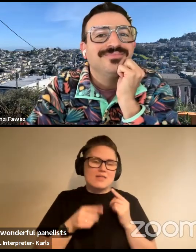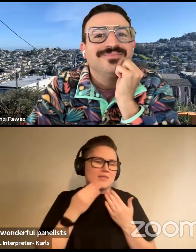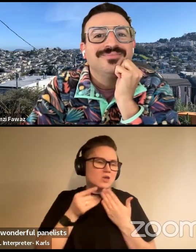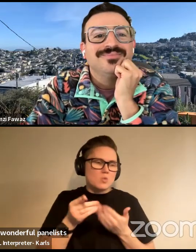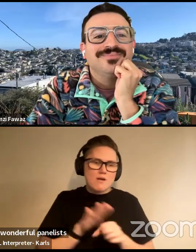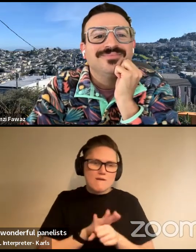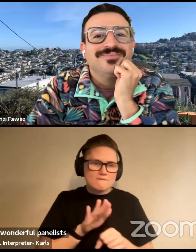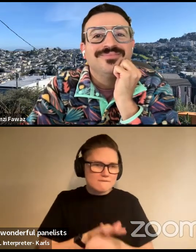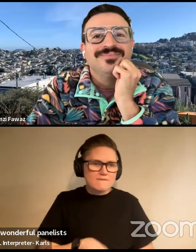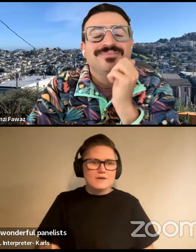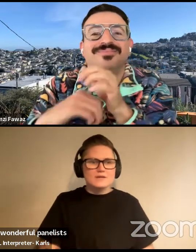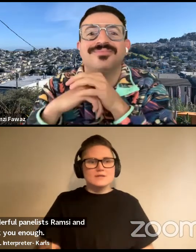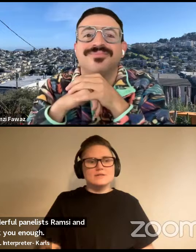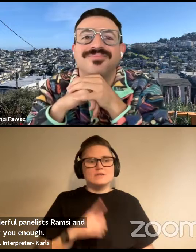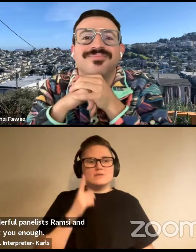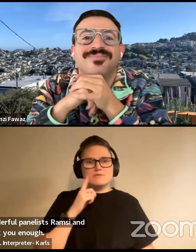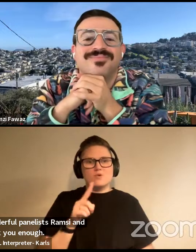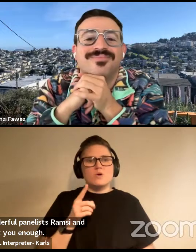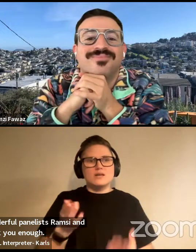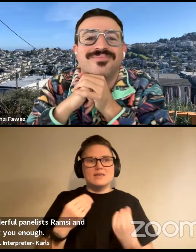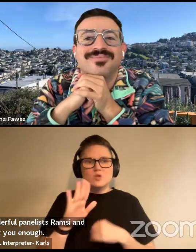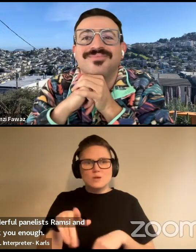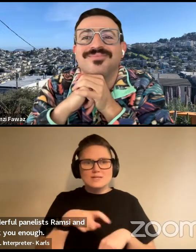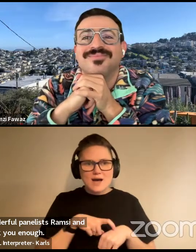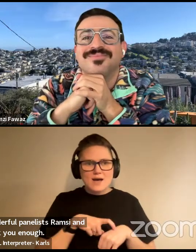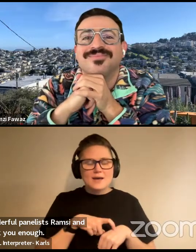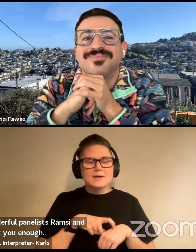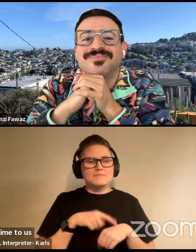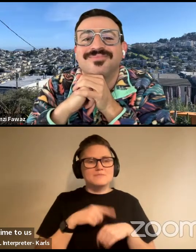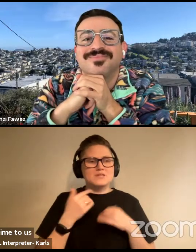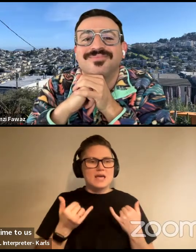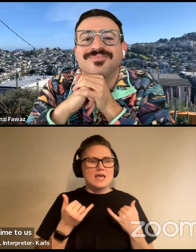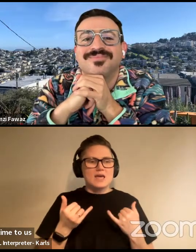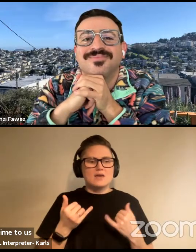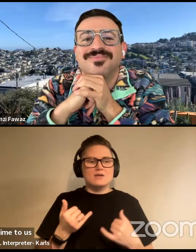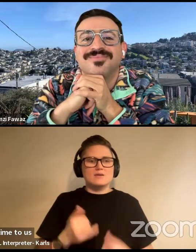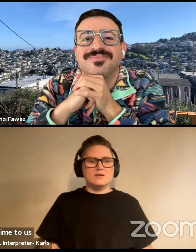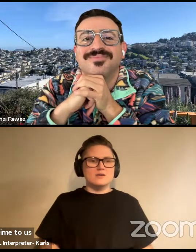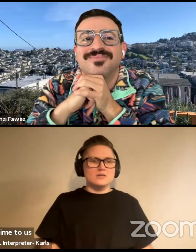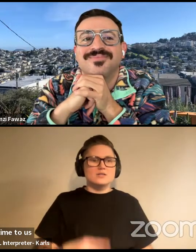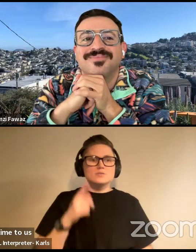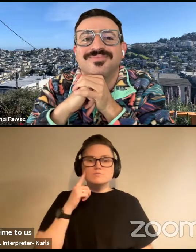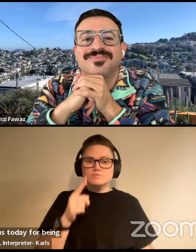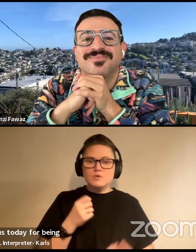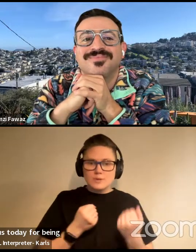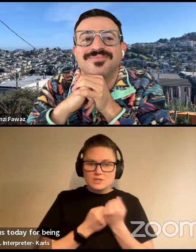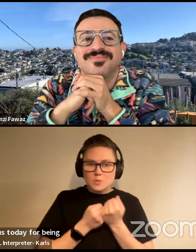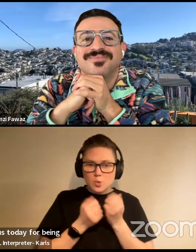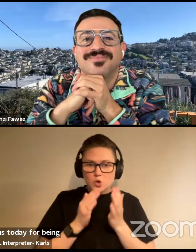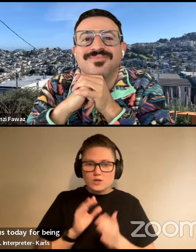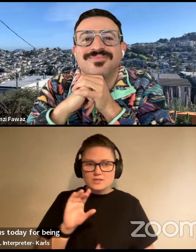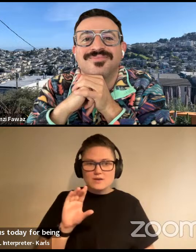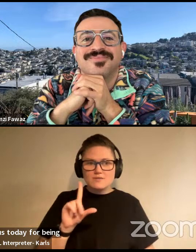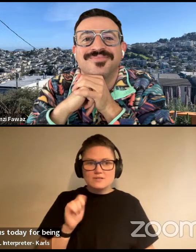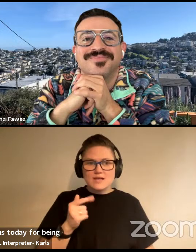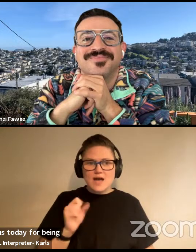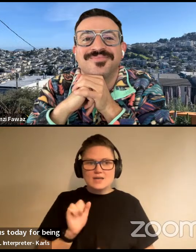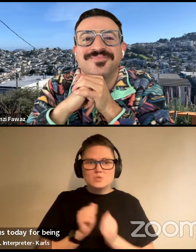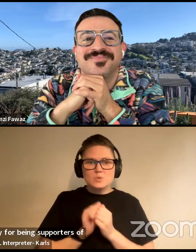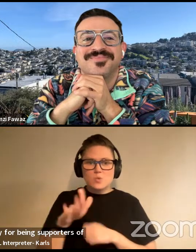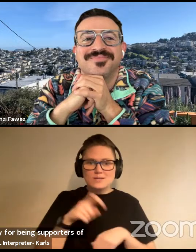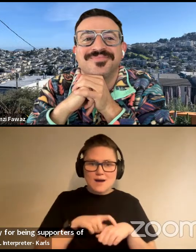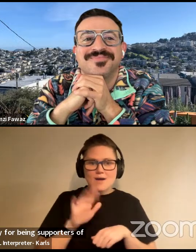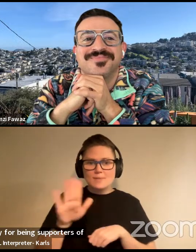um, for giving your time, uh, to us today, uh, for, for being supporters of Clags with your time and your work.